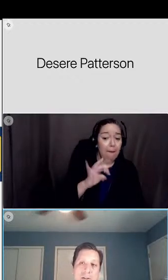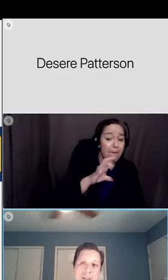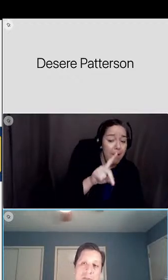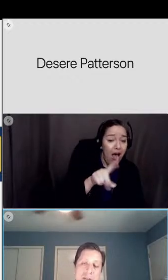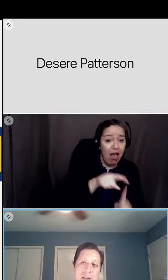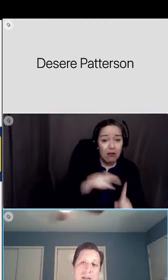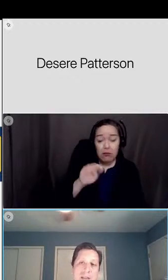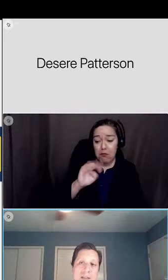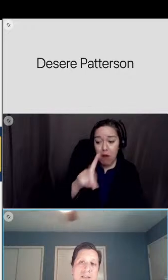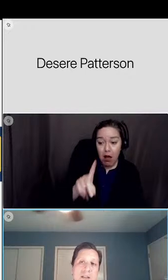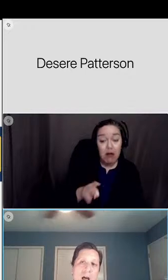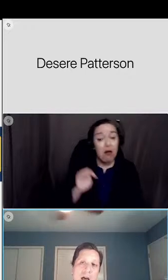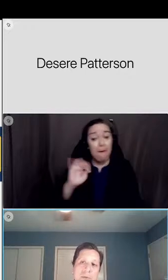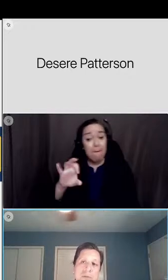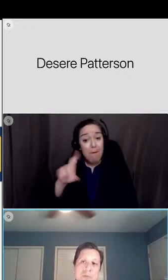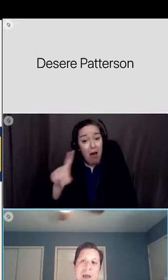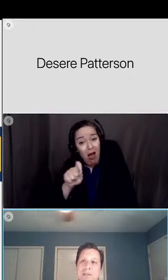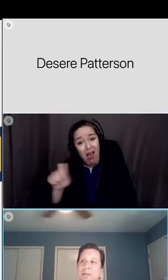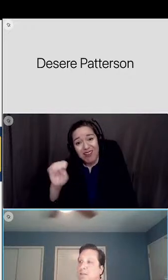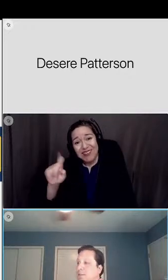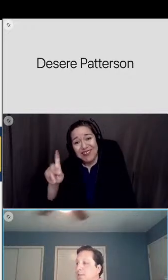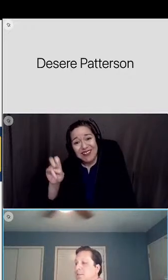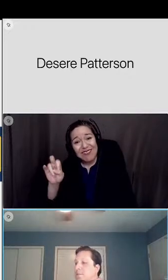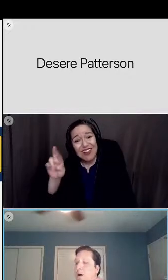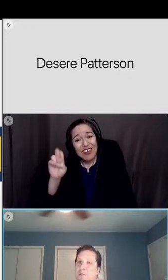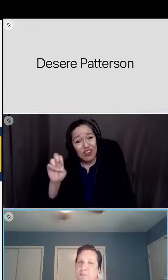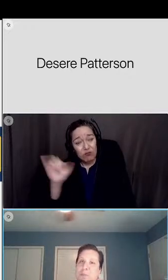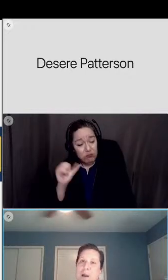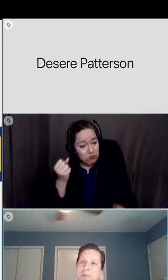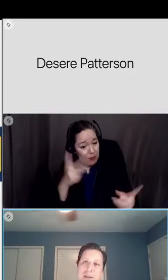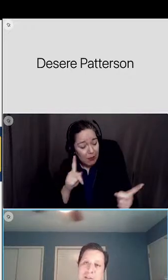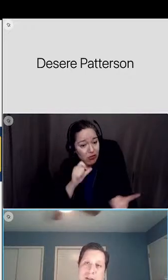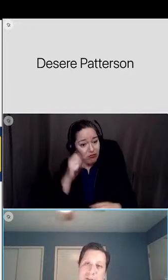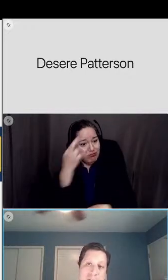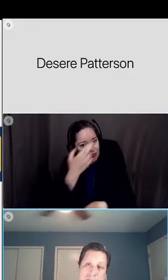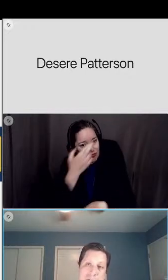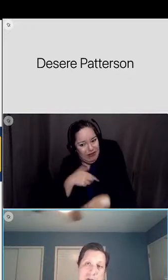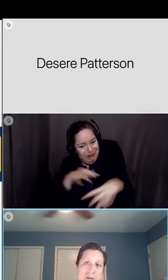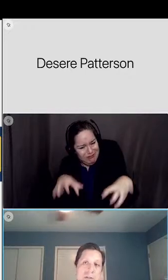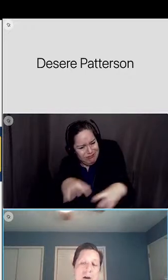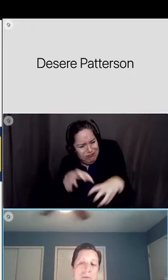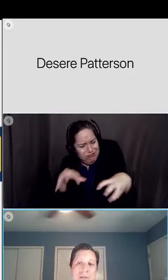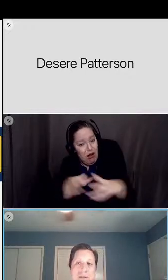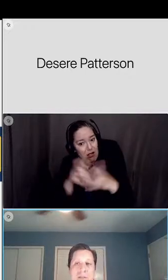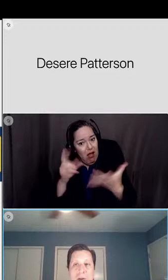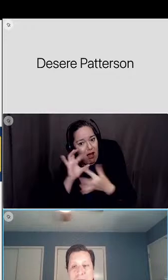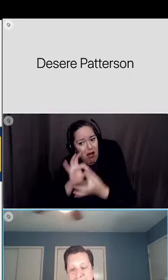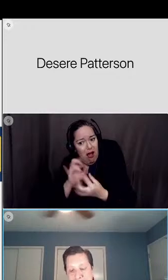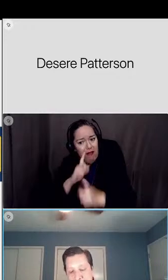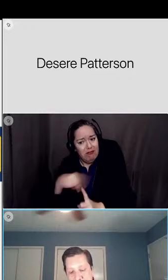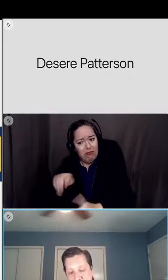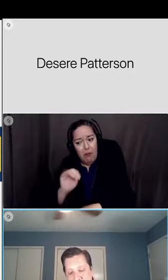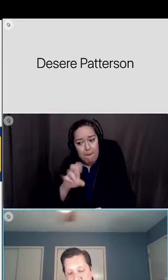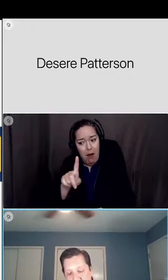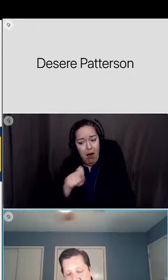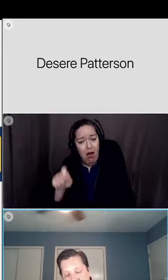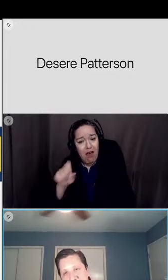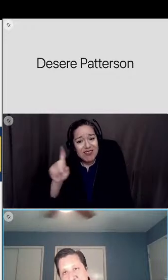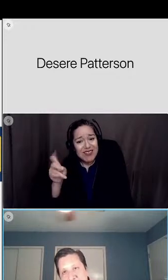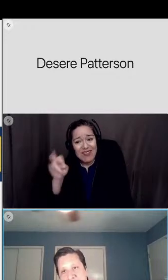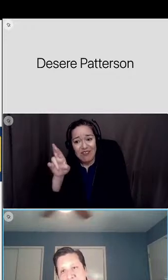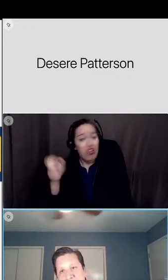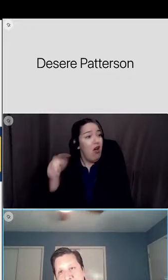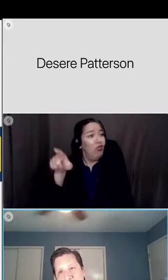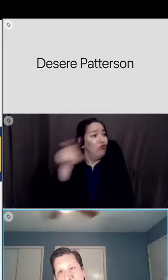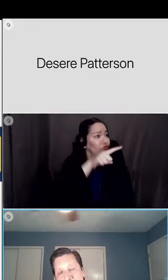to realize that our district does a lot with respect to the the mod severe population that other districts don't and so and